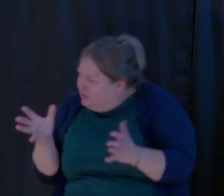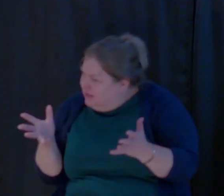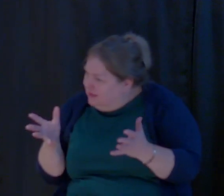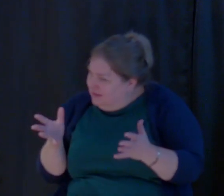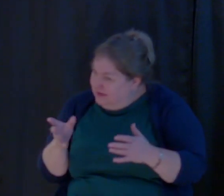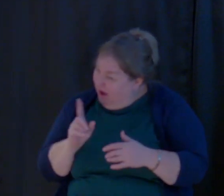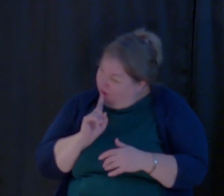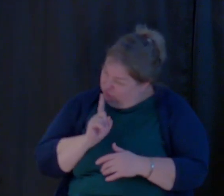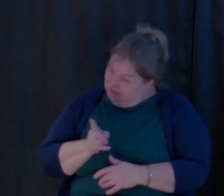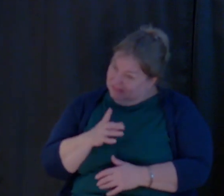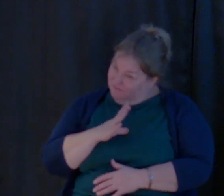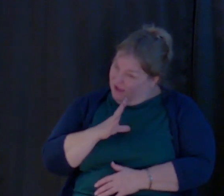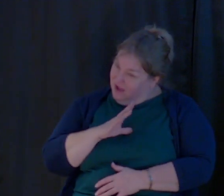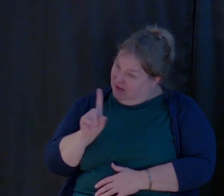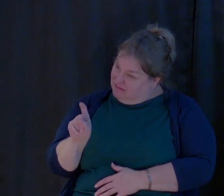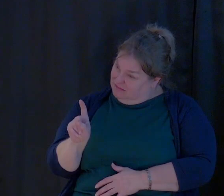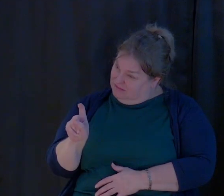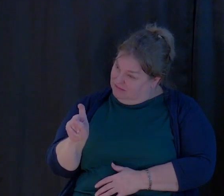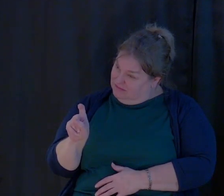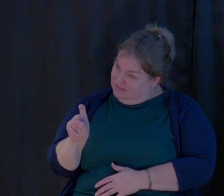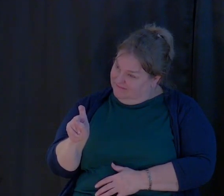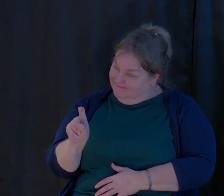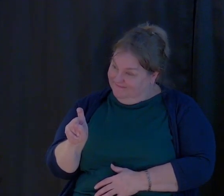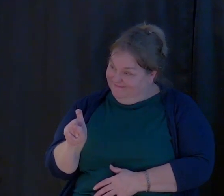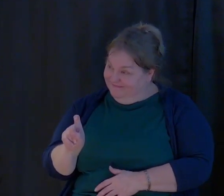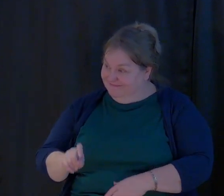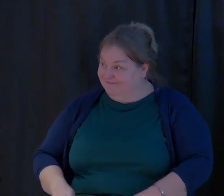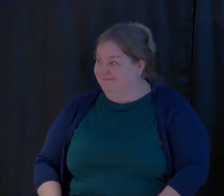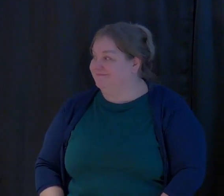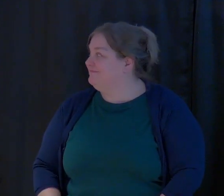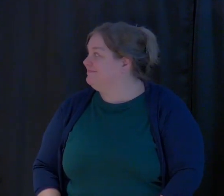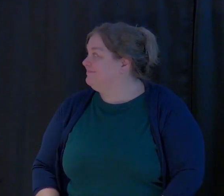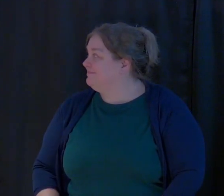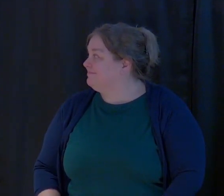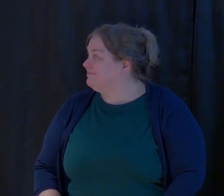I say, are you really? Kind of works that way, doesn't it?